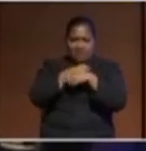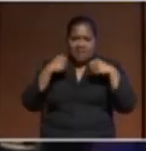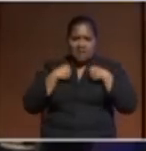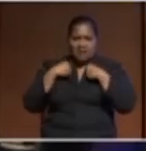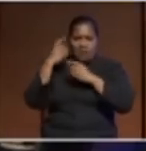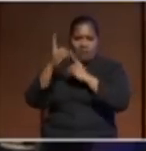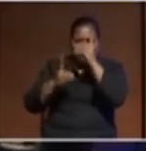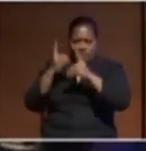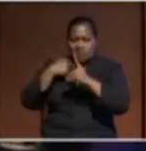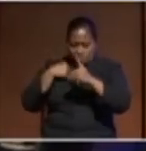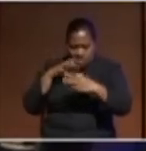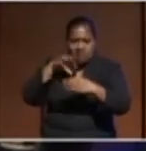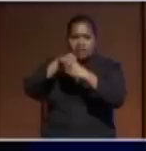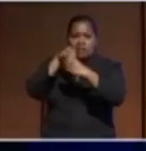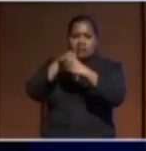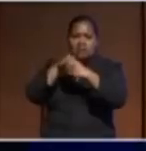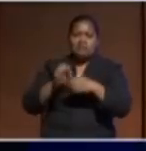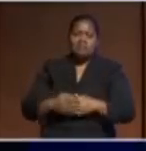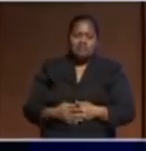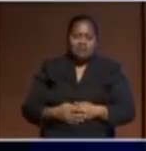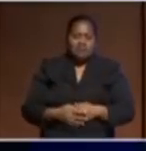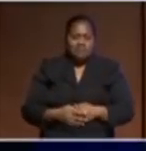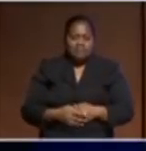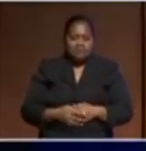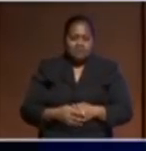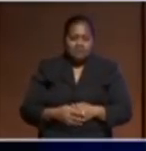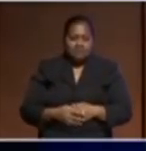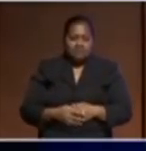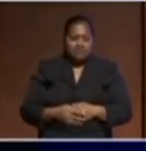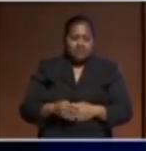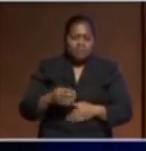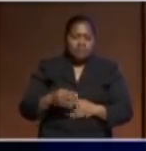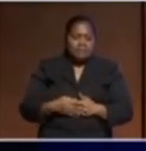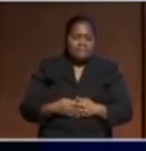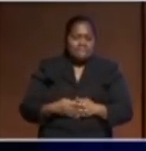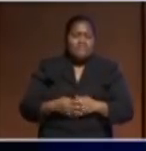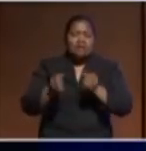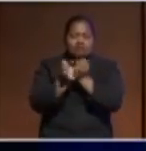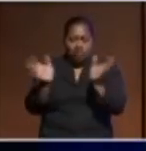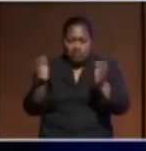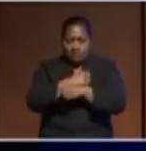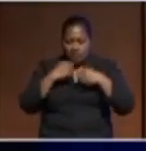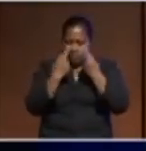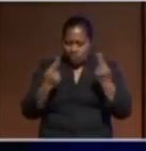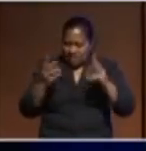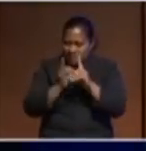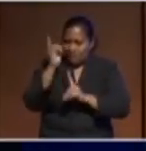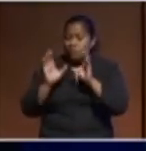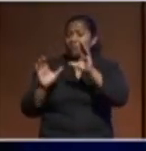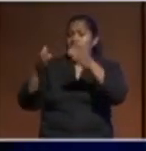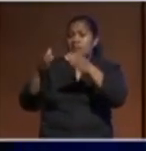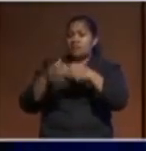of while I was in congress chairman of our resources and development committee to begin